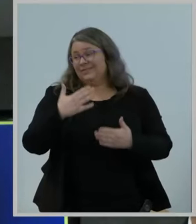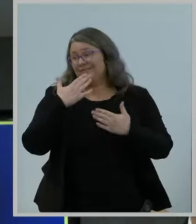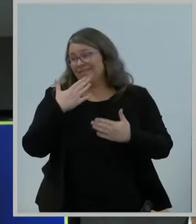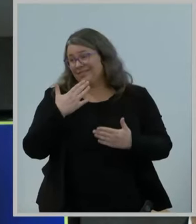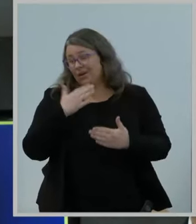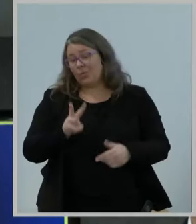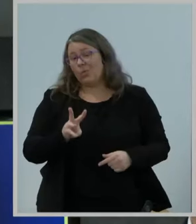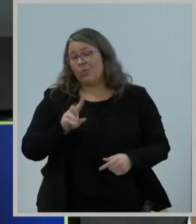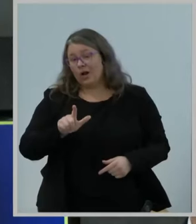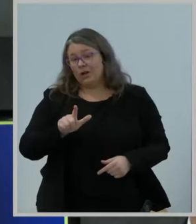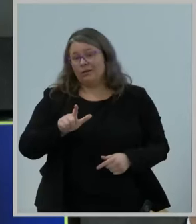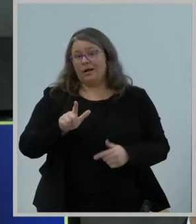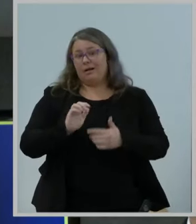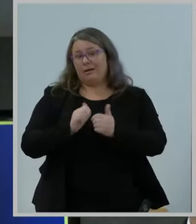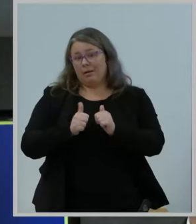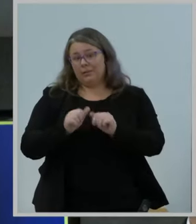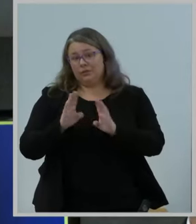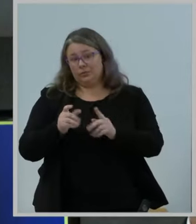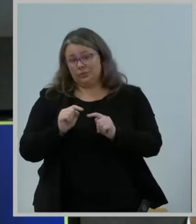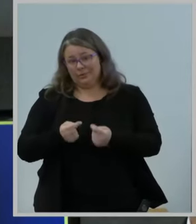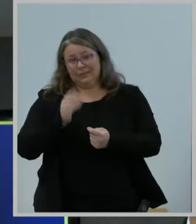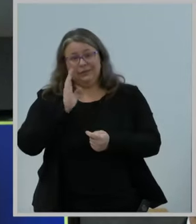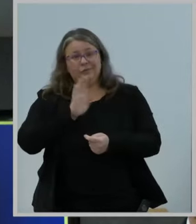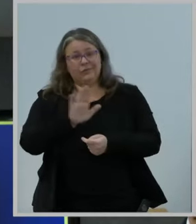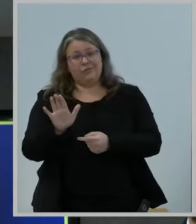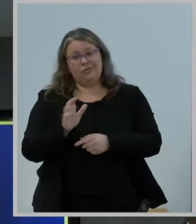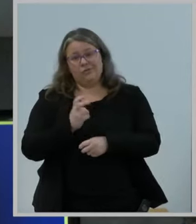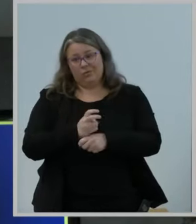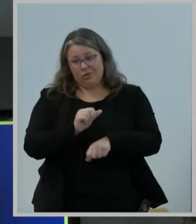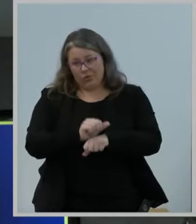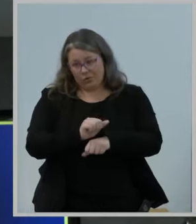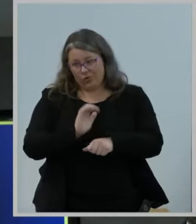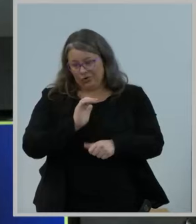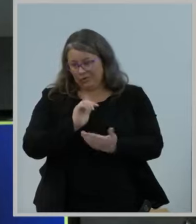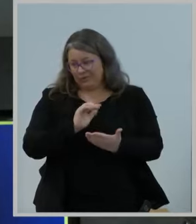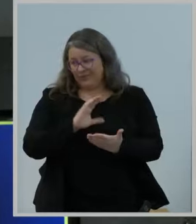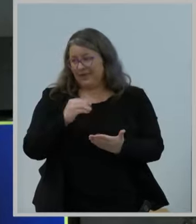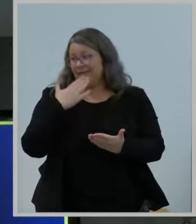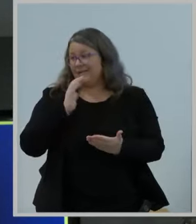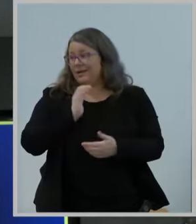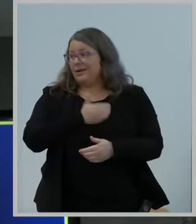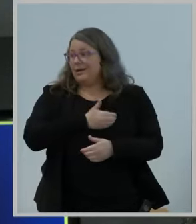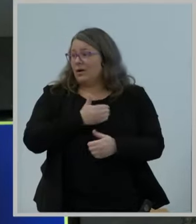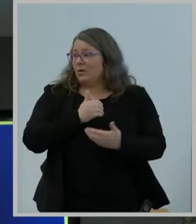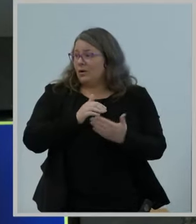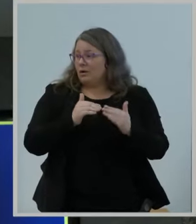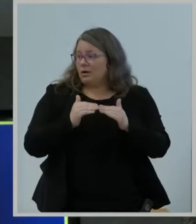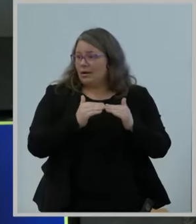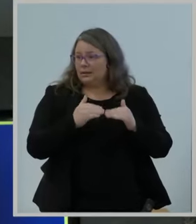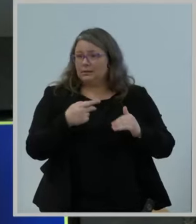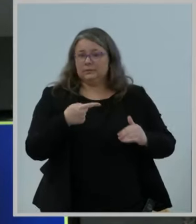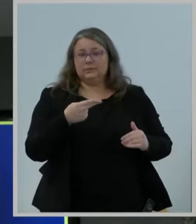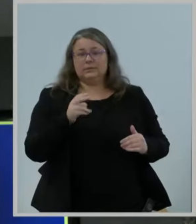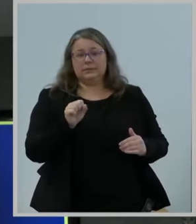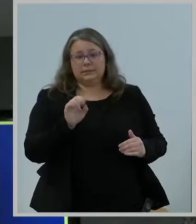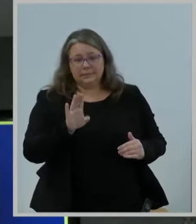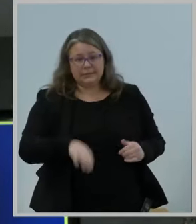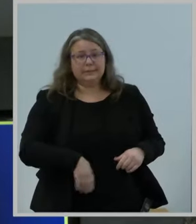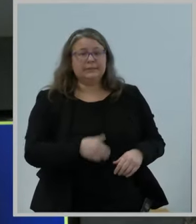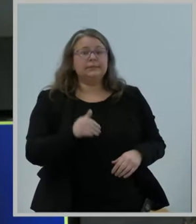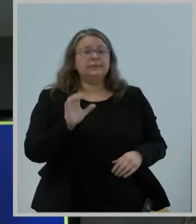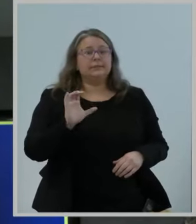incredibly hard work on this item. I also thank our colleagues in the Public Safety and Homeland Security, Consumer and Governmental Affairs,